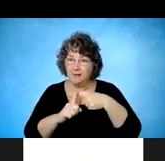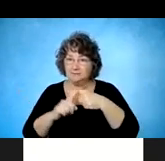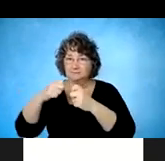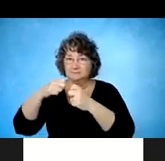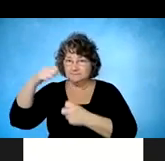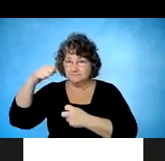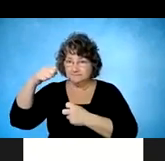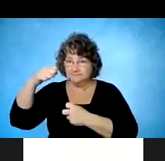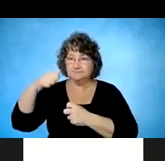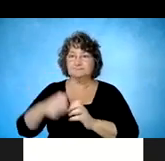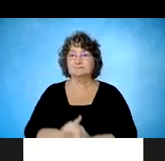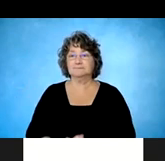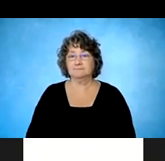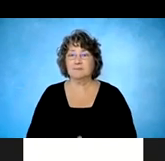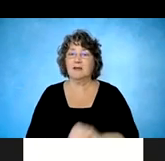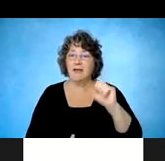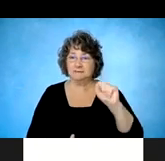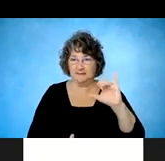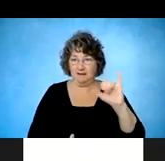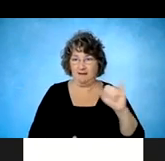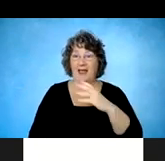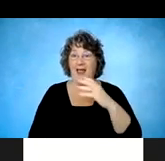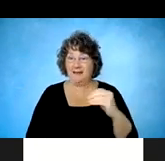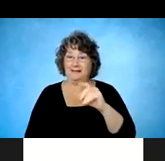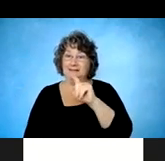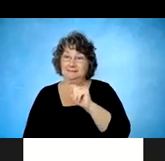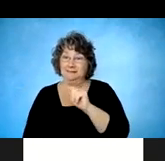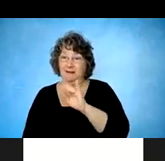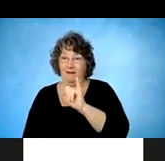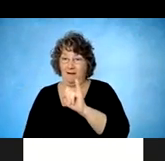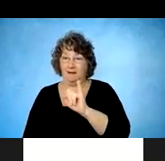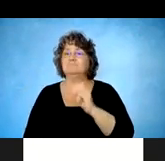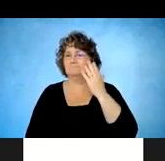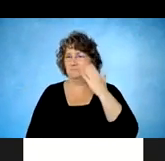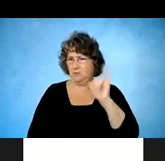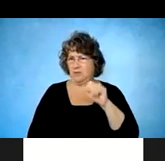as well. And we know that this is a complication. Next slide.